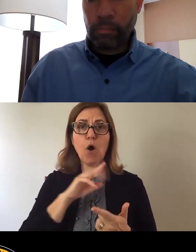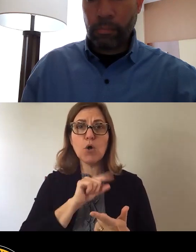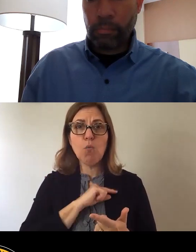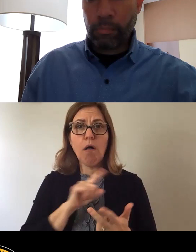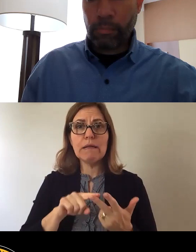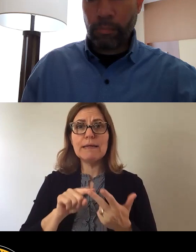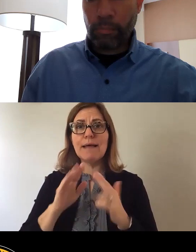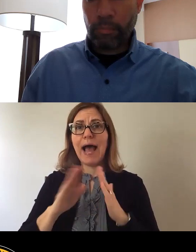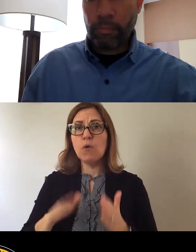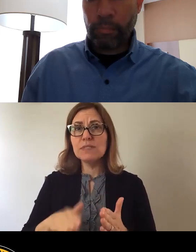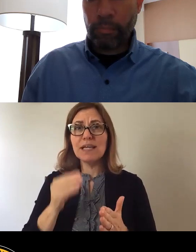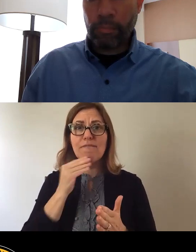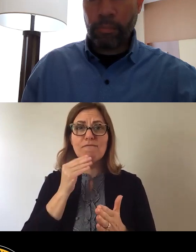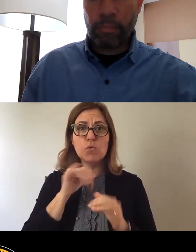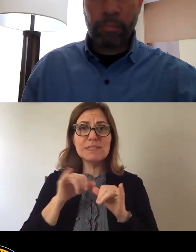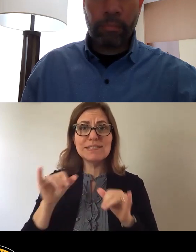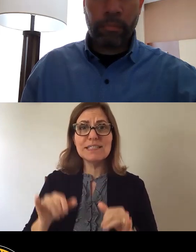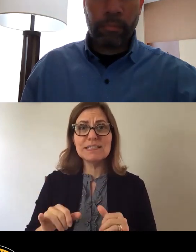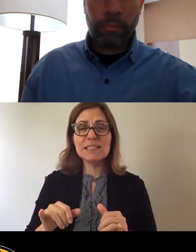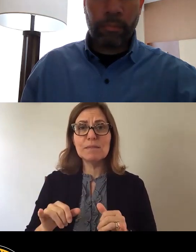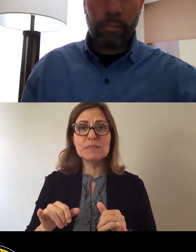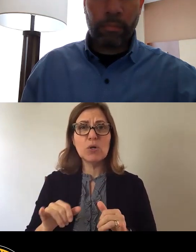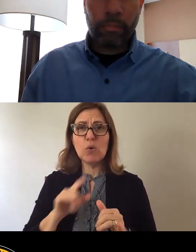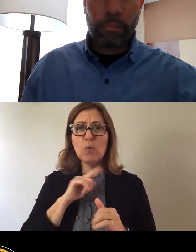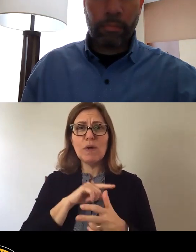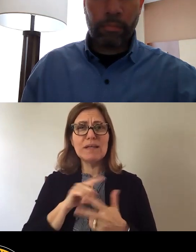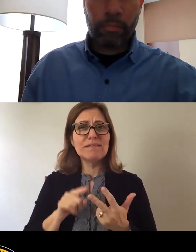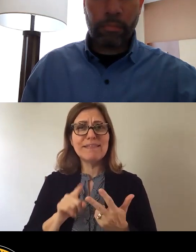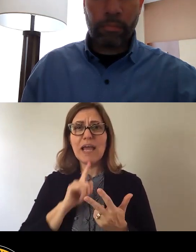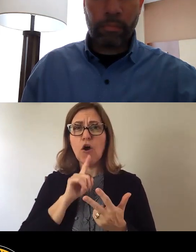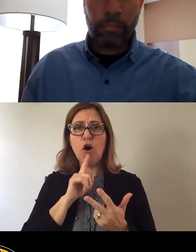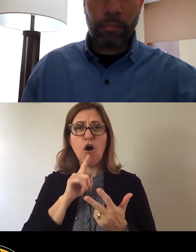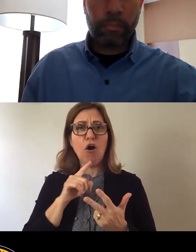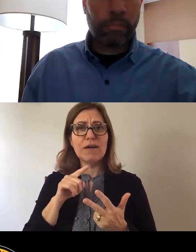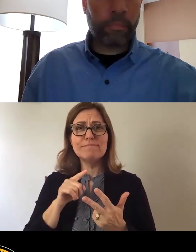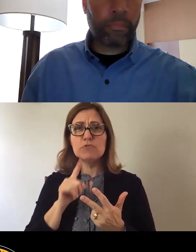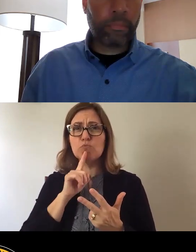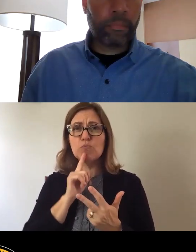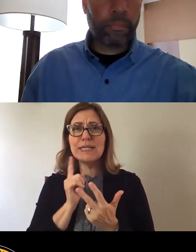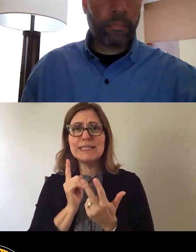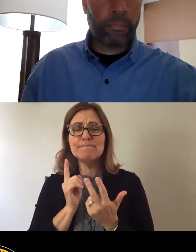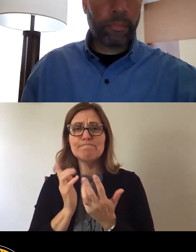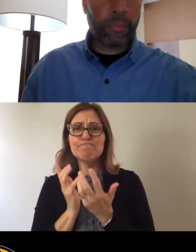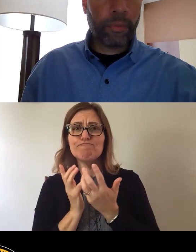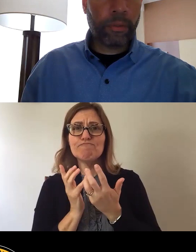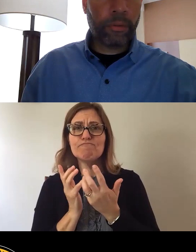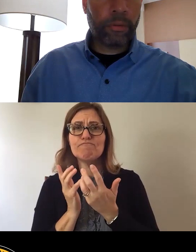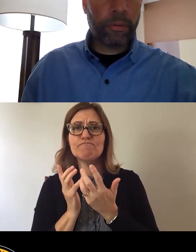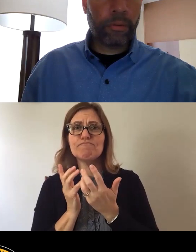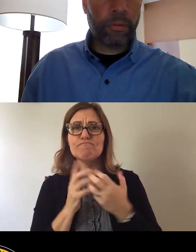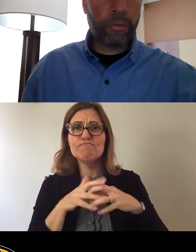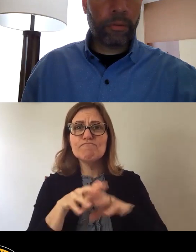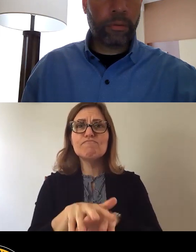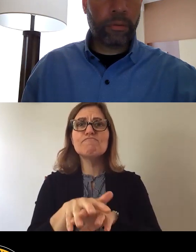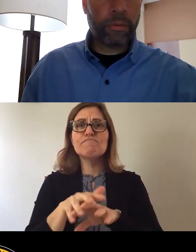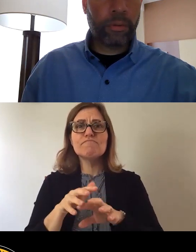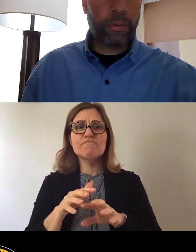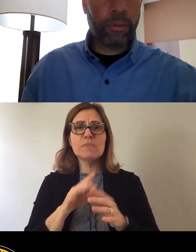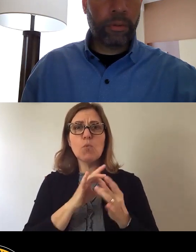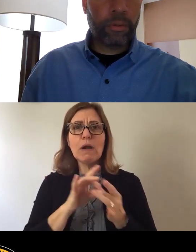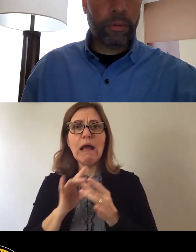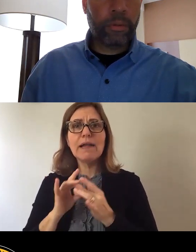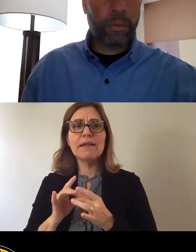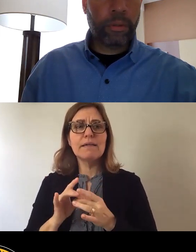systems. They are deeply interrelated and they need the full deliberative